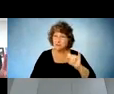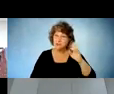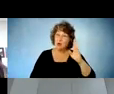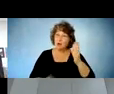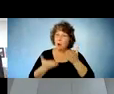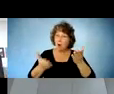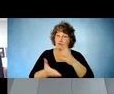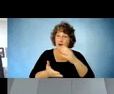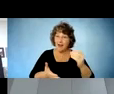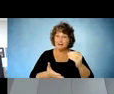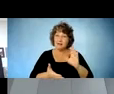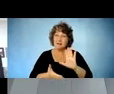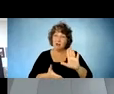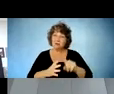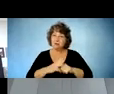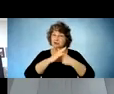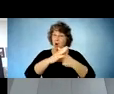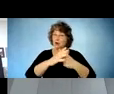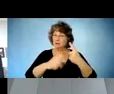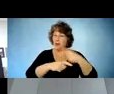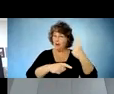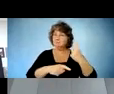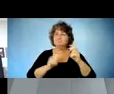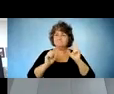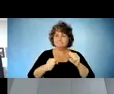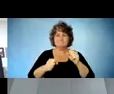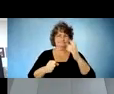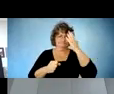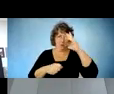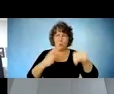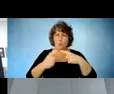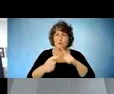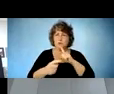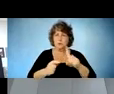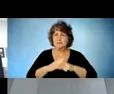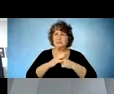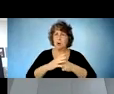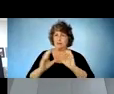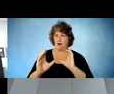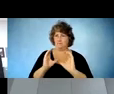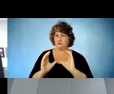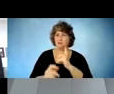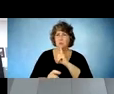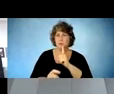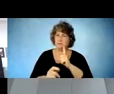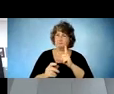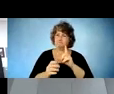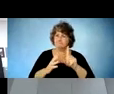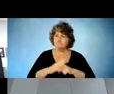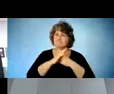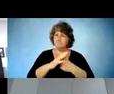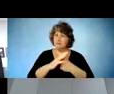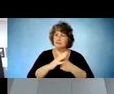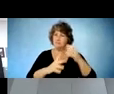can help us gauge at what point do we need to start these conversations and initiate the individualized benefits counseling um